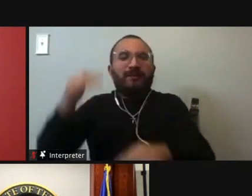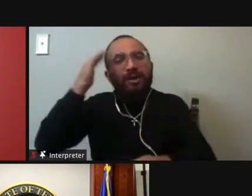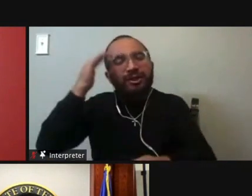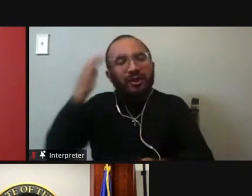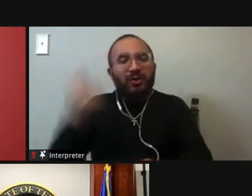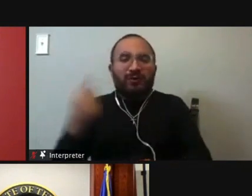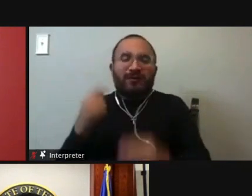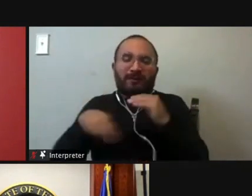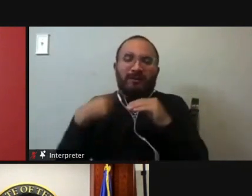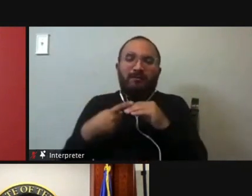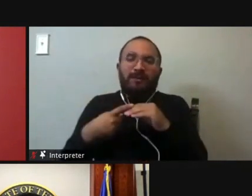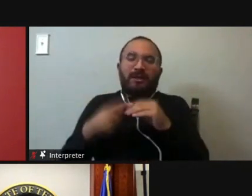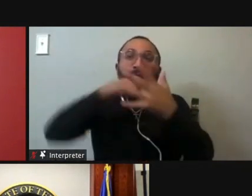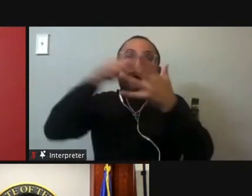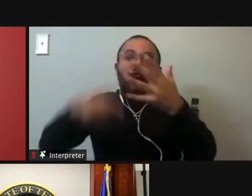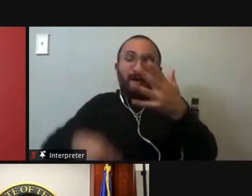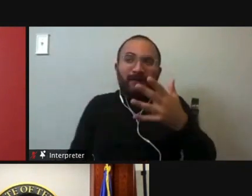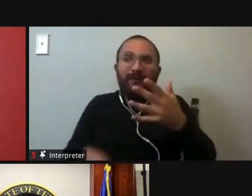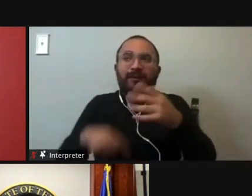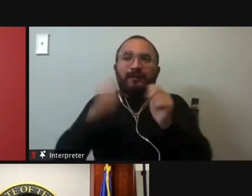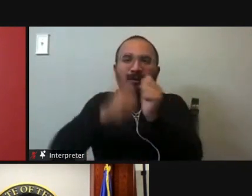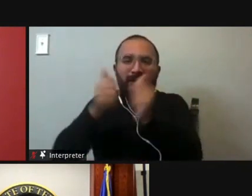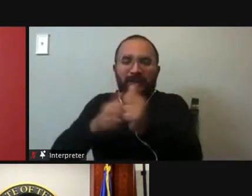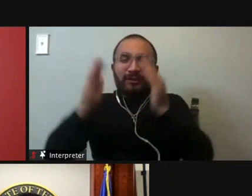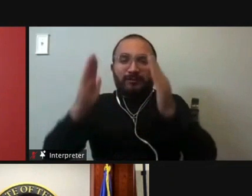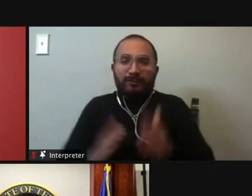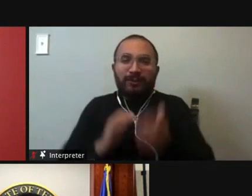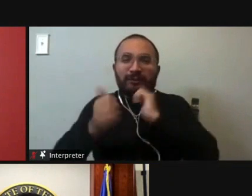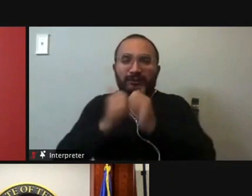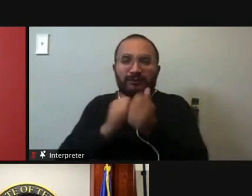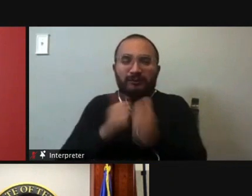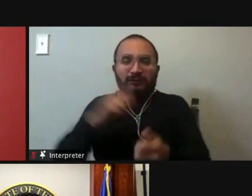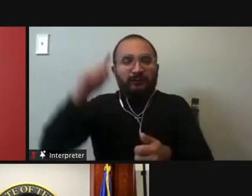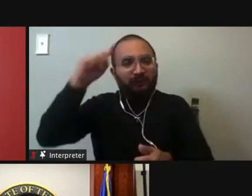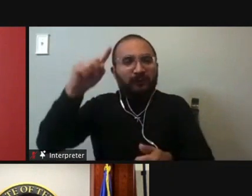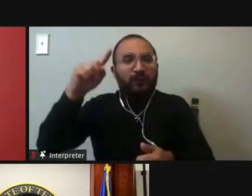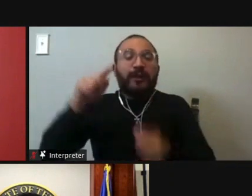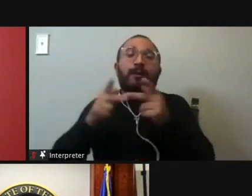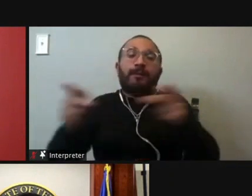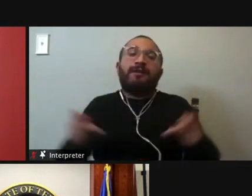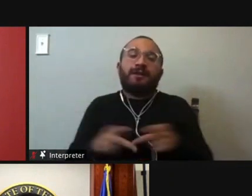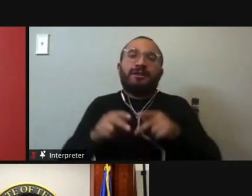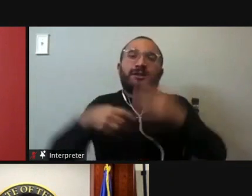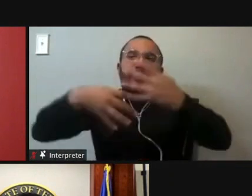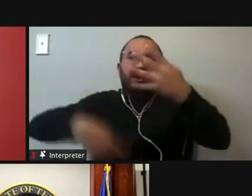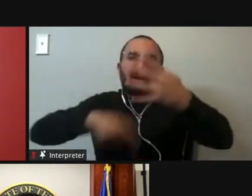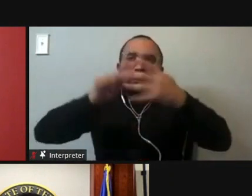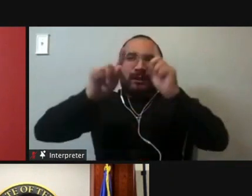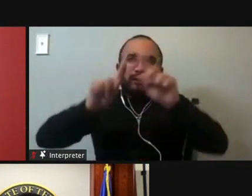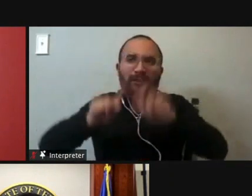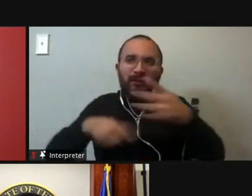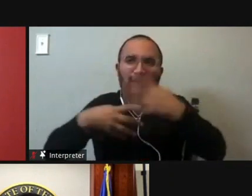just talked about how long these ballots are and how difficult it is to have young people engaged. At least when you go,